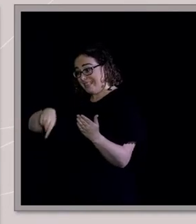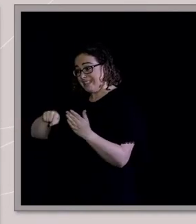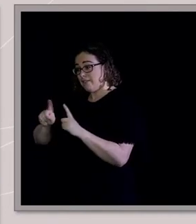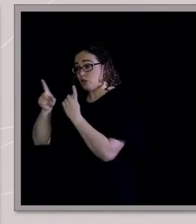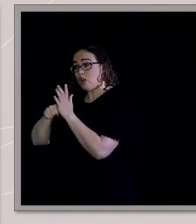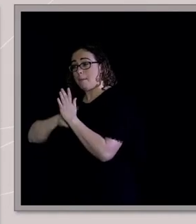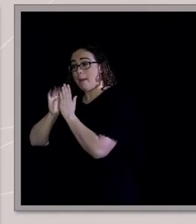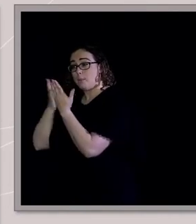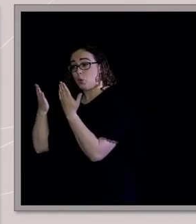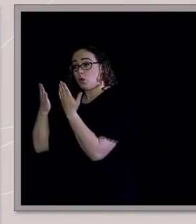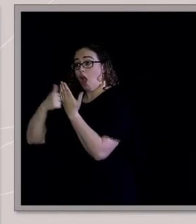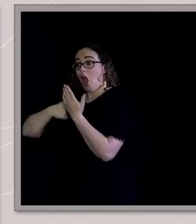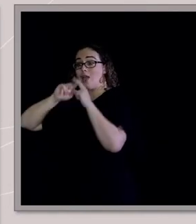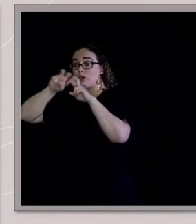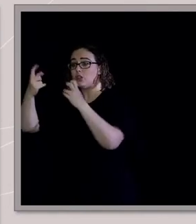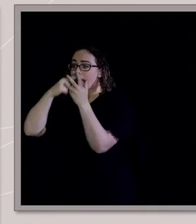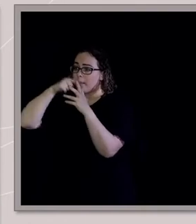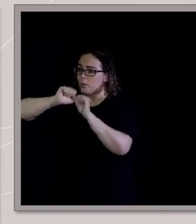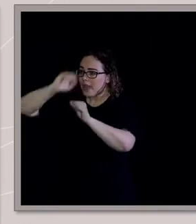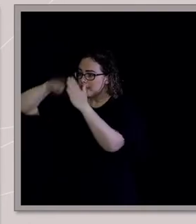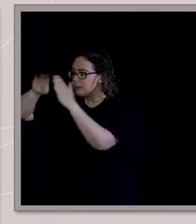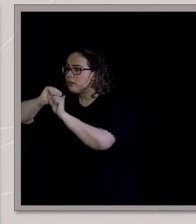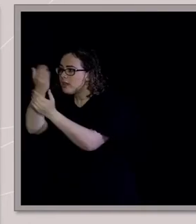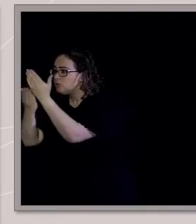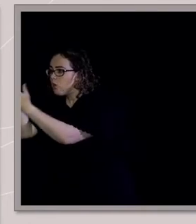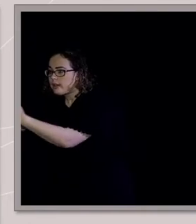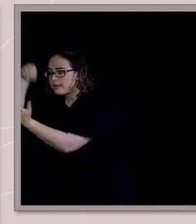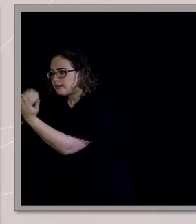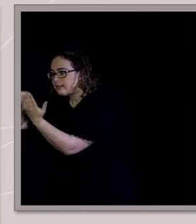a research book. It's a very personal story. I've stuck to my own narrative.